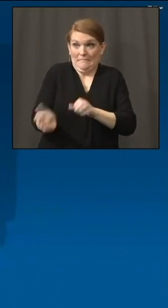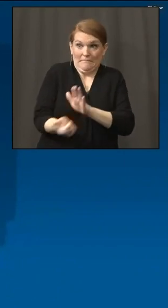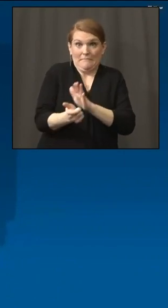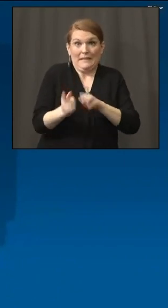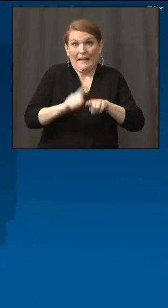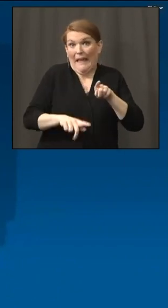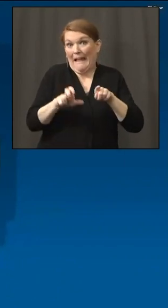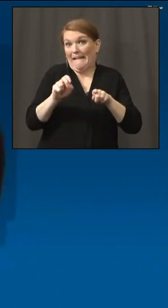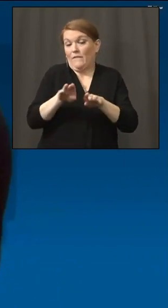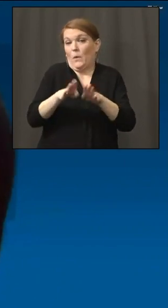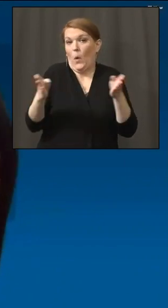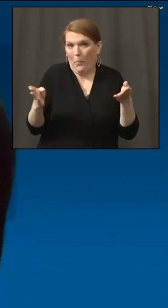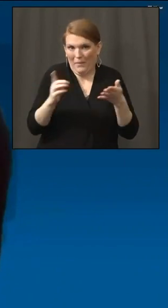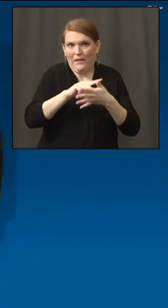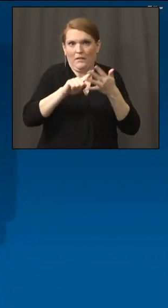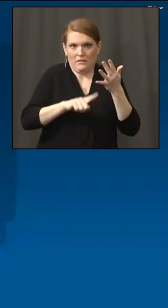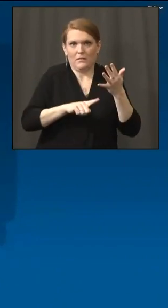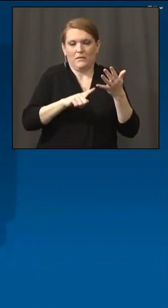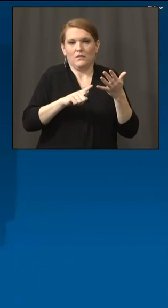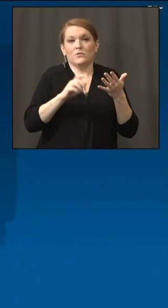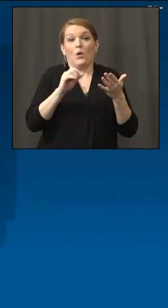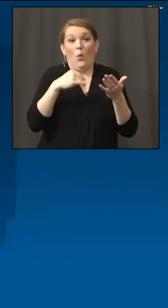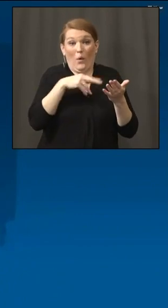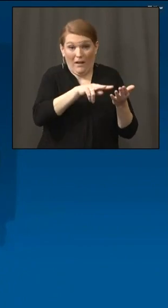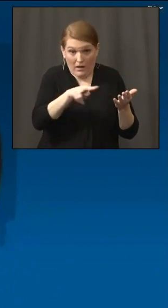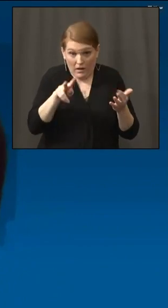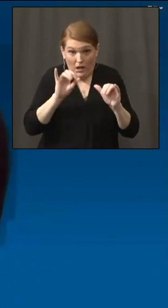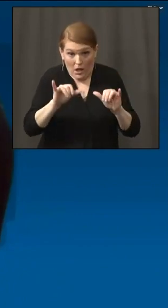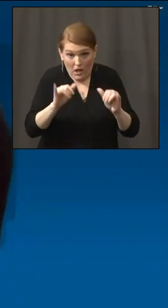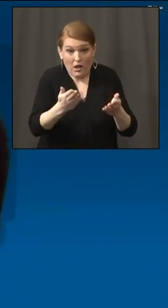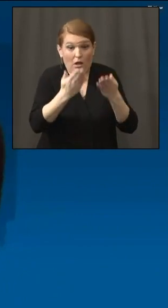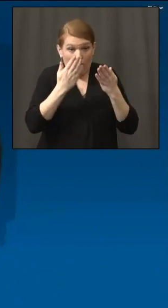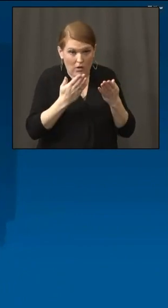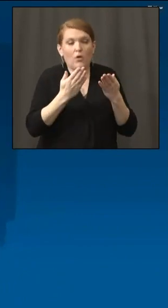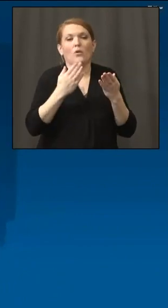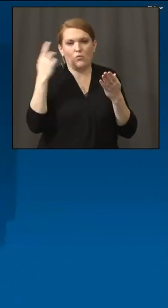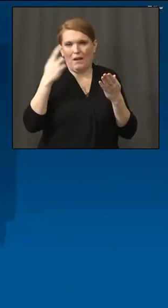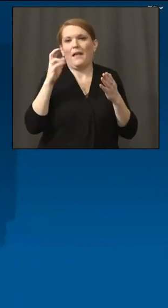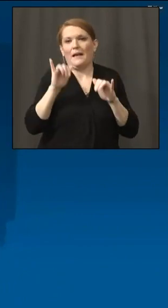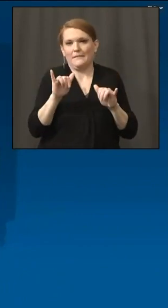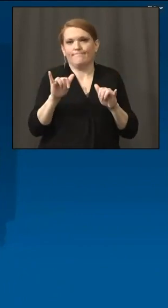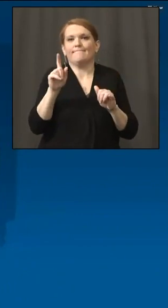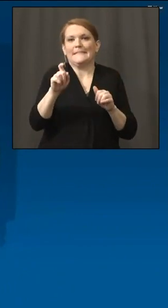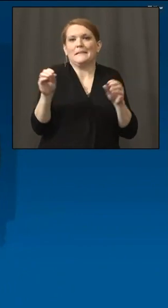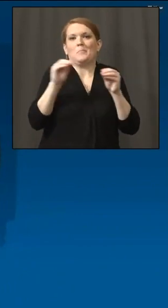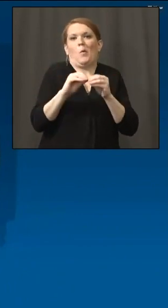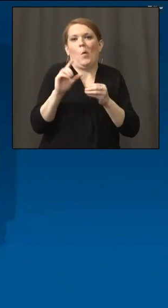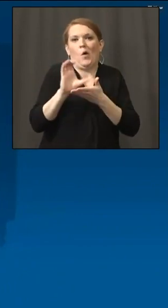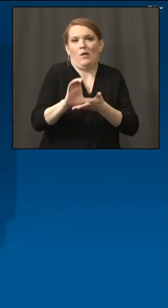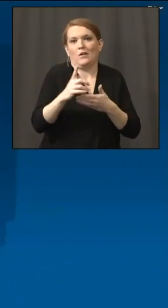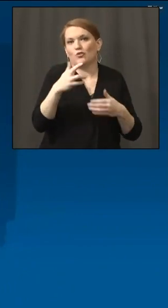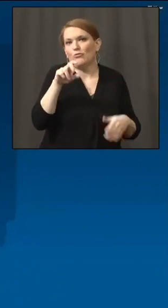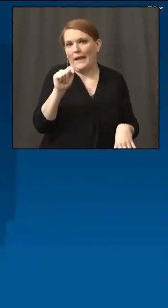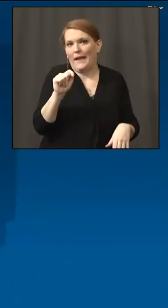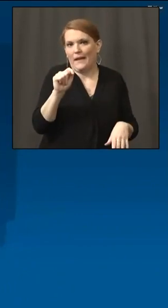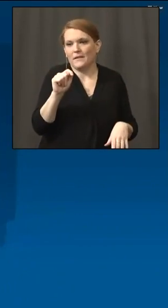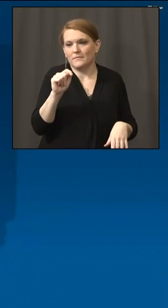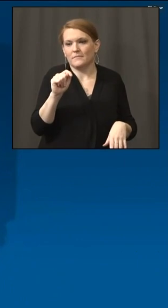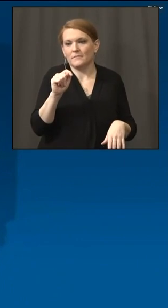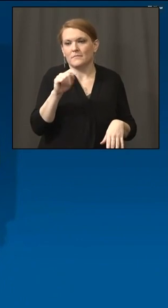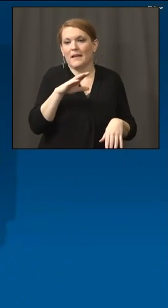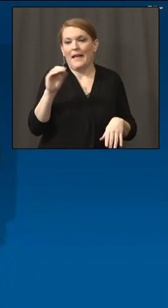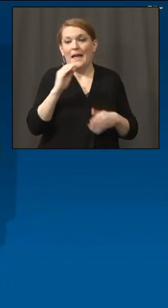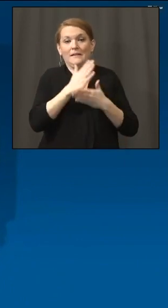And so then that informed, again, the need for grants and to be able to prioritize some of our federal Connecticut